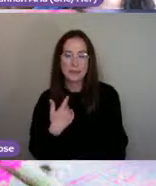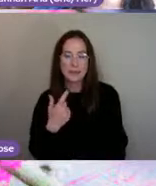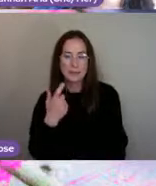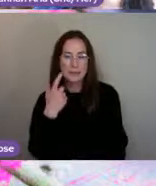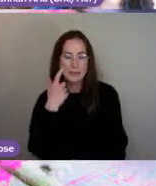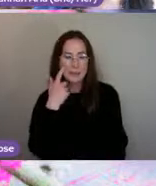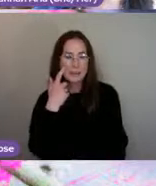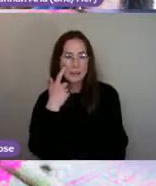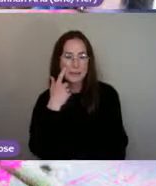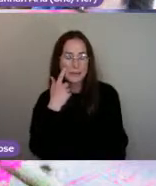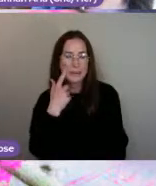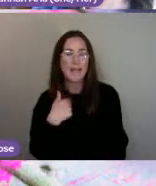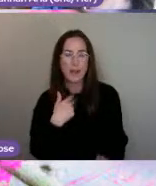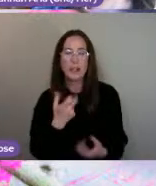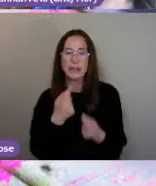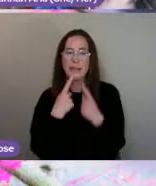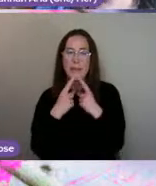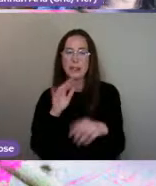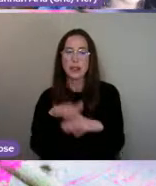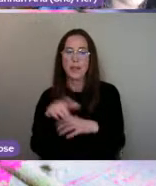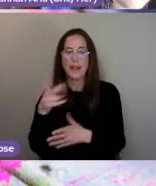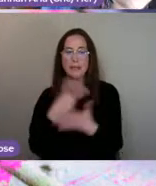information about this that I can read out.